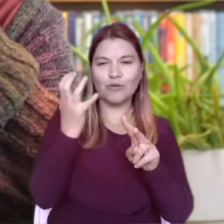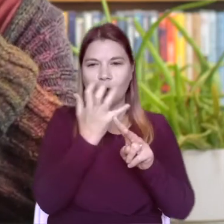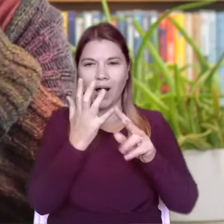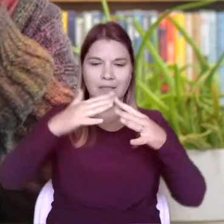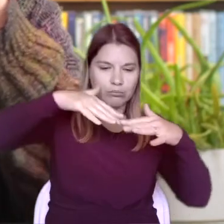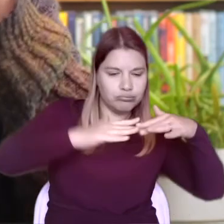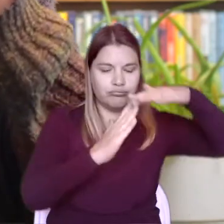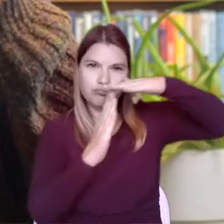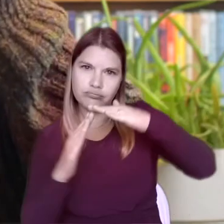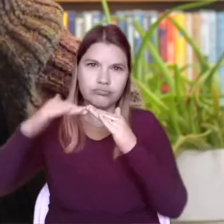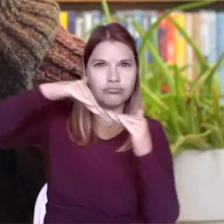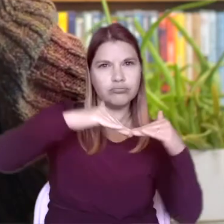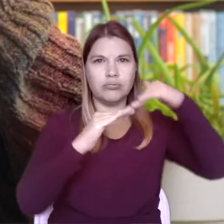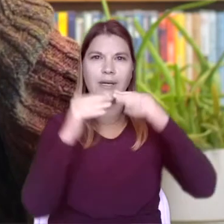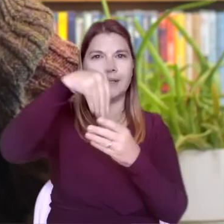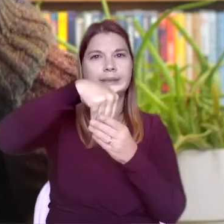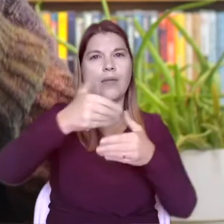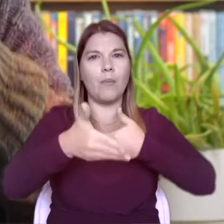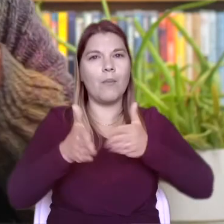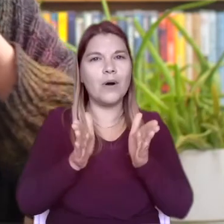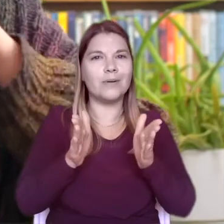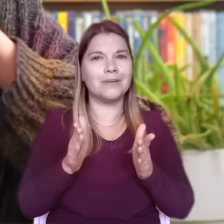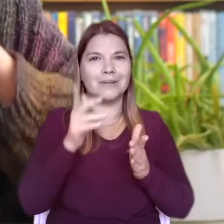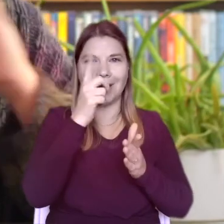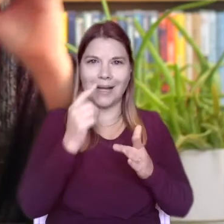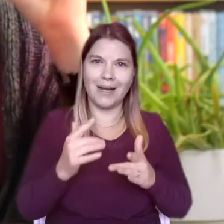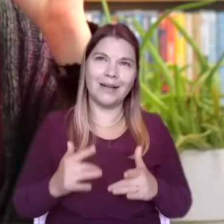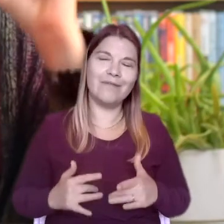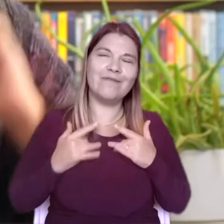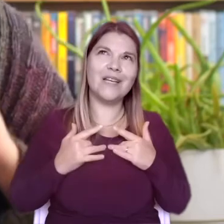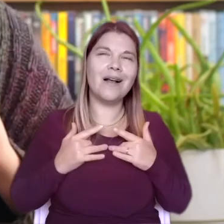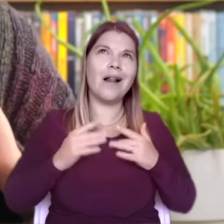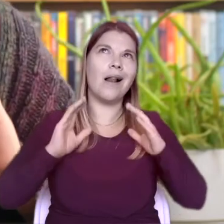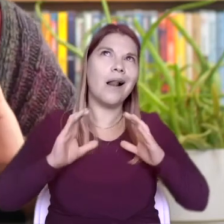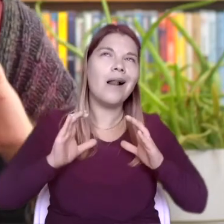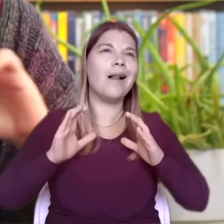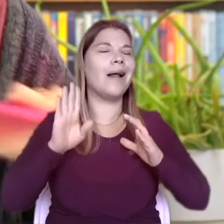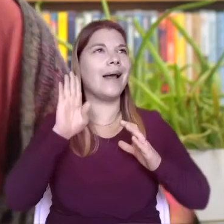inside the box whilst I feel and hear it.